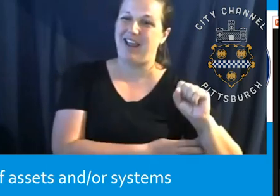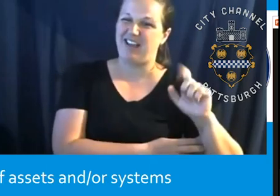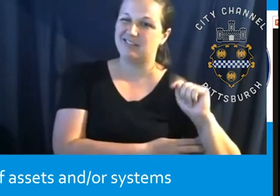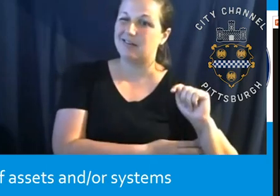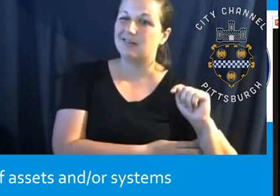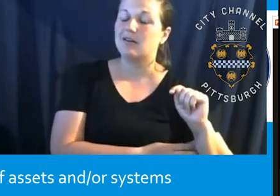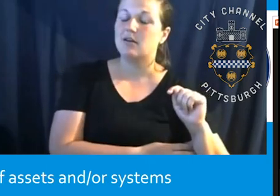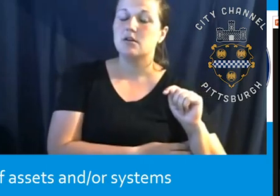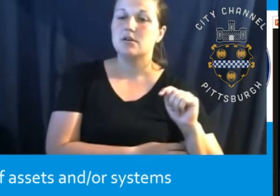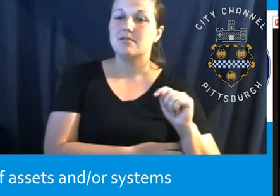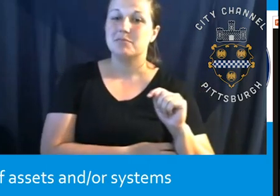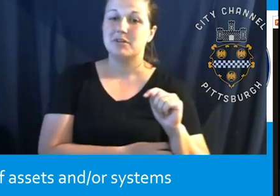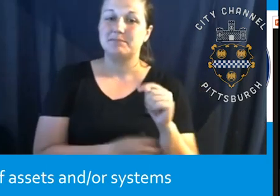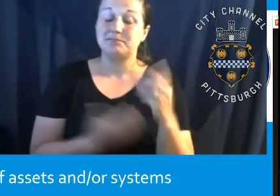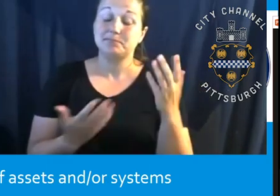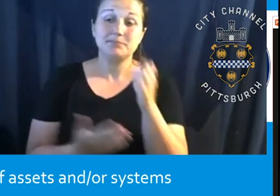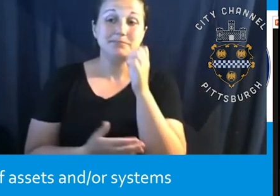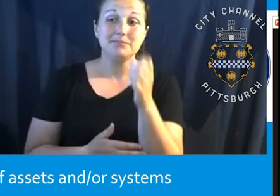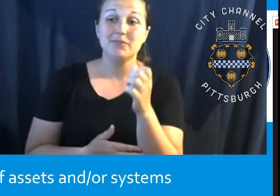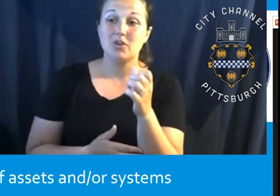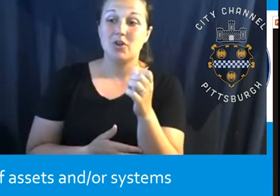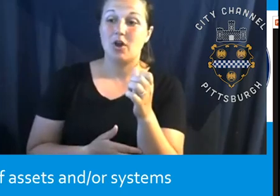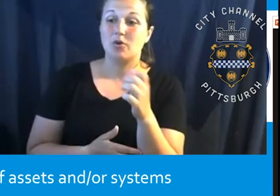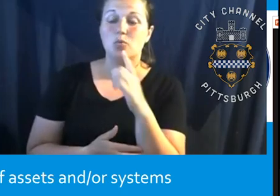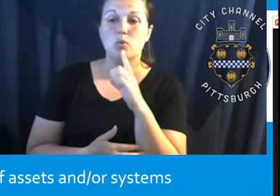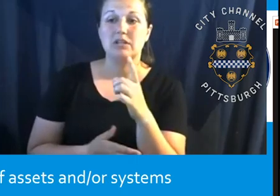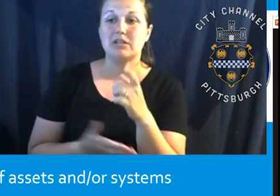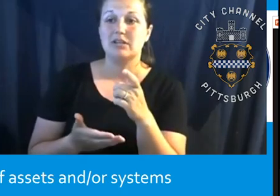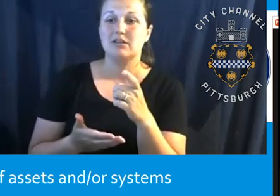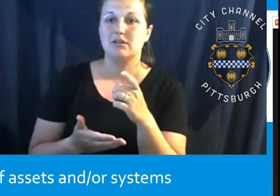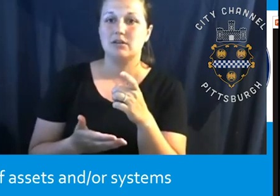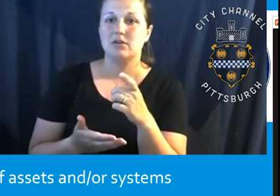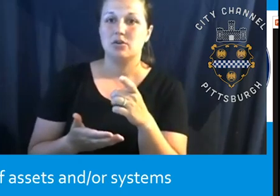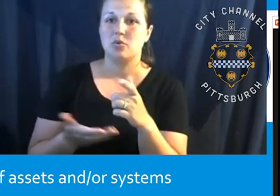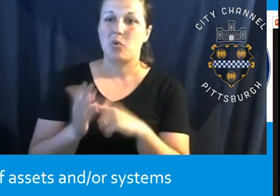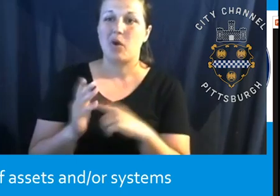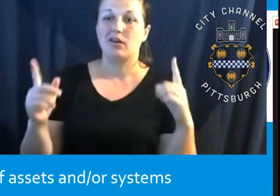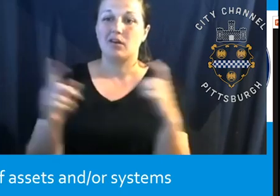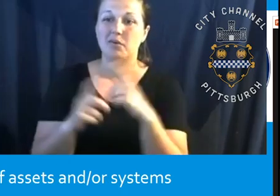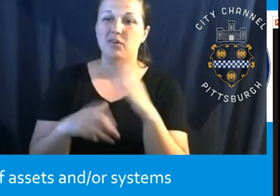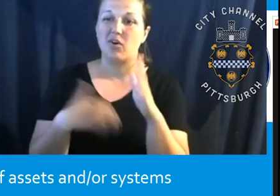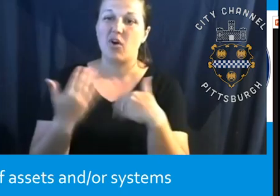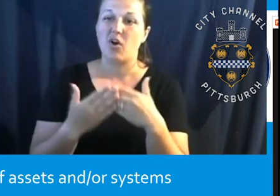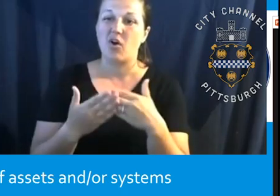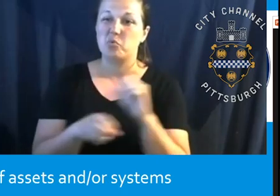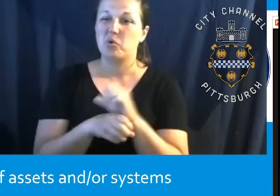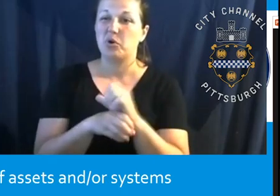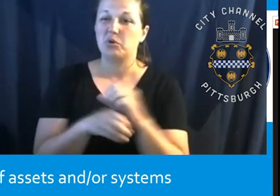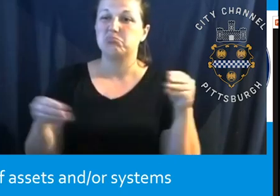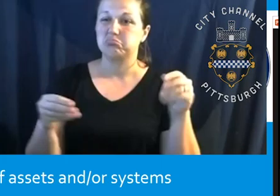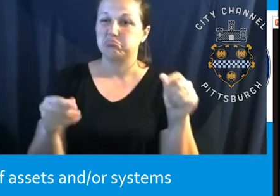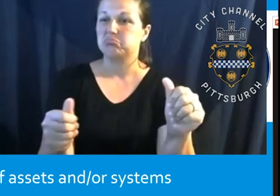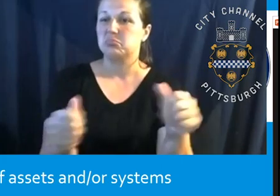you know, it does really require, you know, pretty much a seamless work between the two of us in terms of division of labor and roles and responsibility. Um,